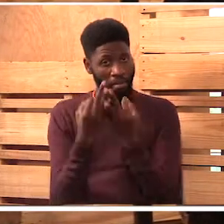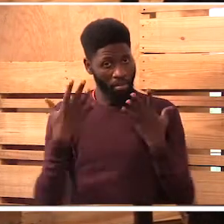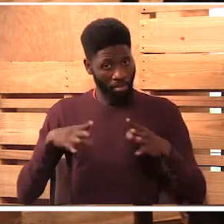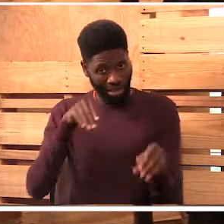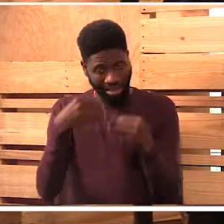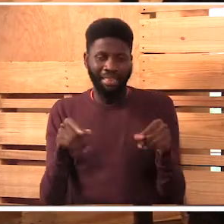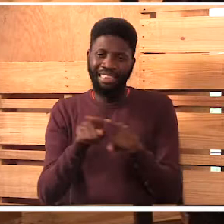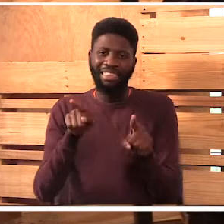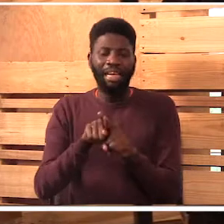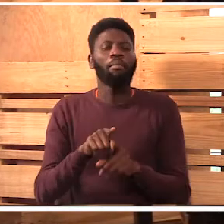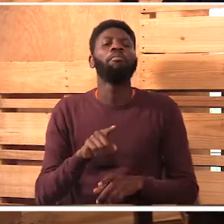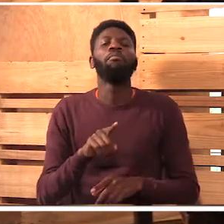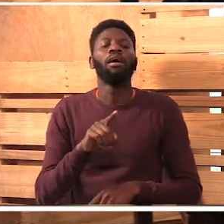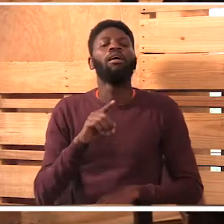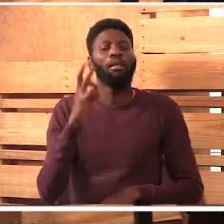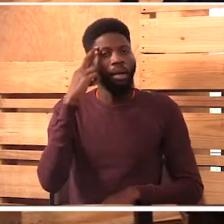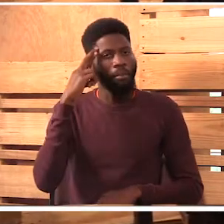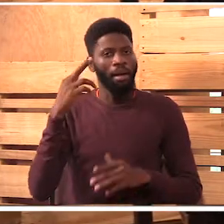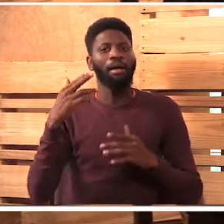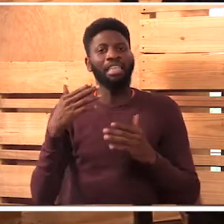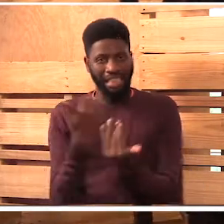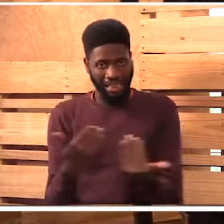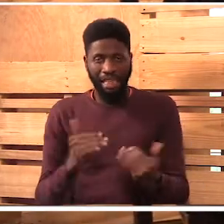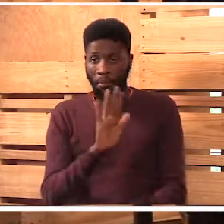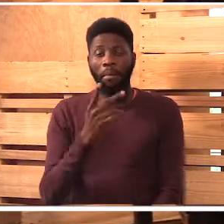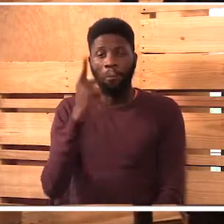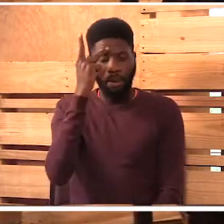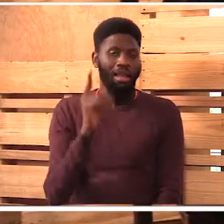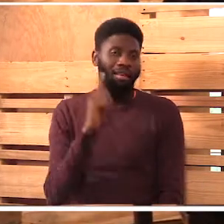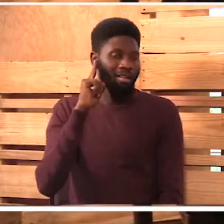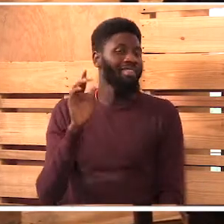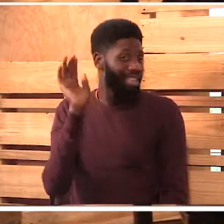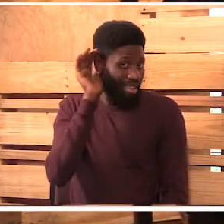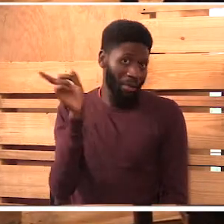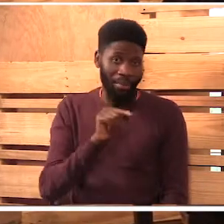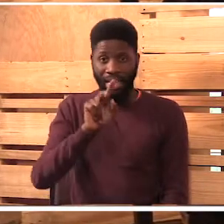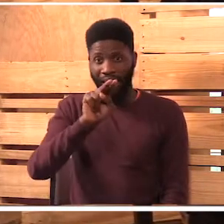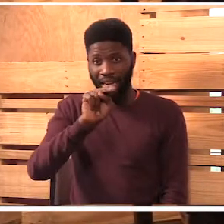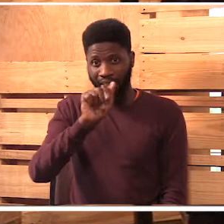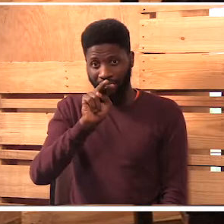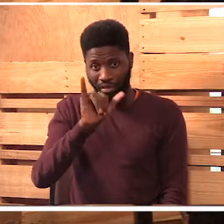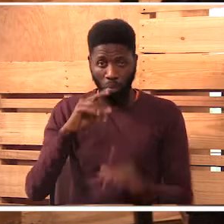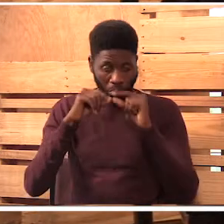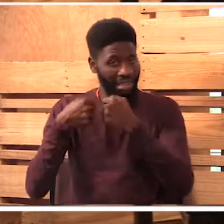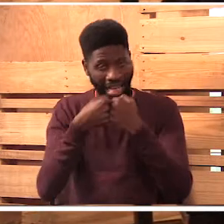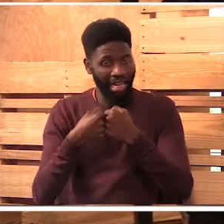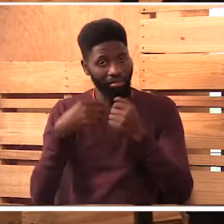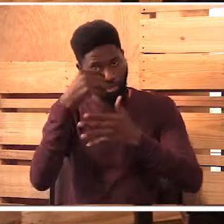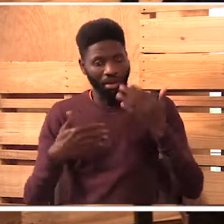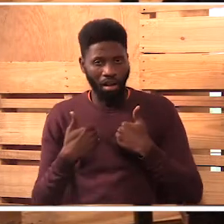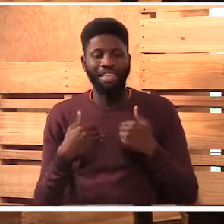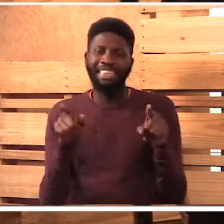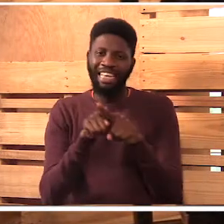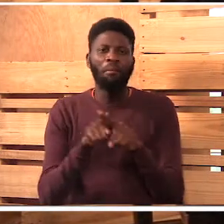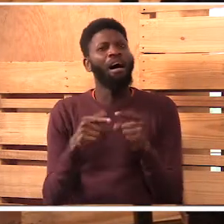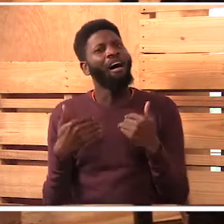let's remember more children born by deaf parents. We've heard from Nancy the challenges they go through. We have a little bit of,